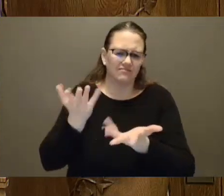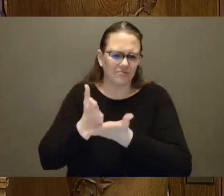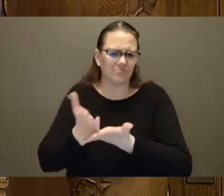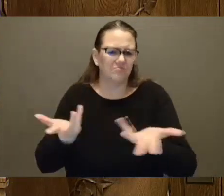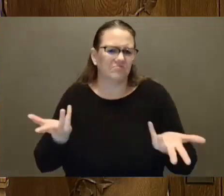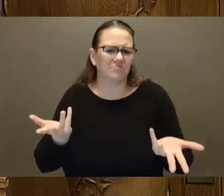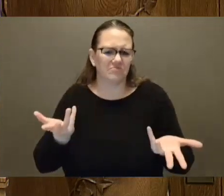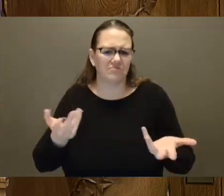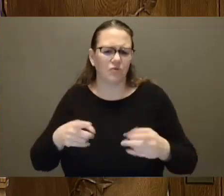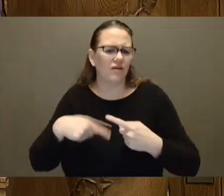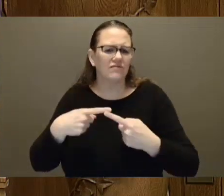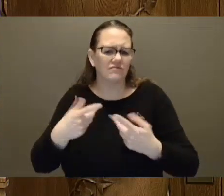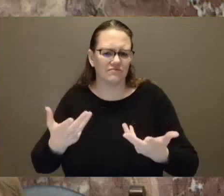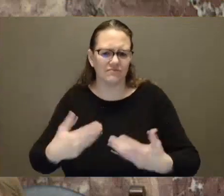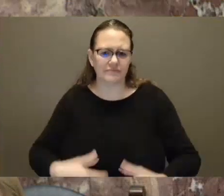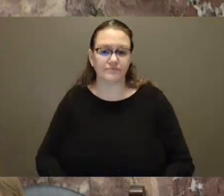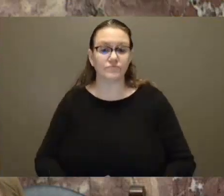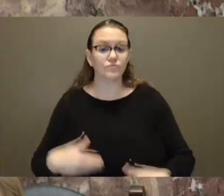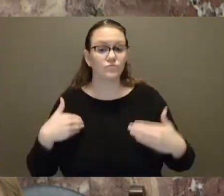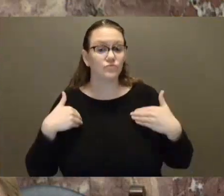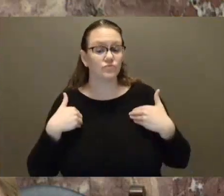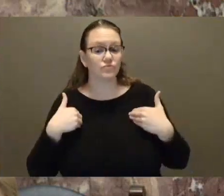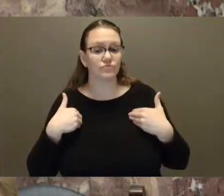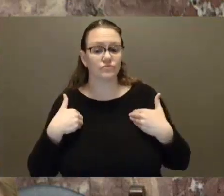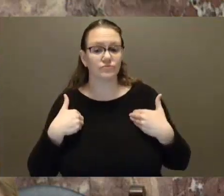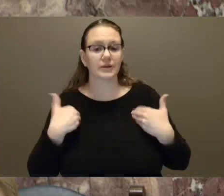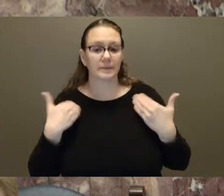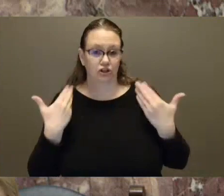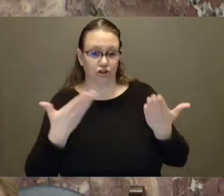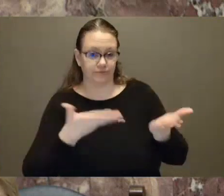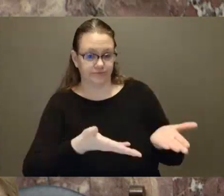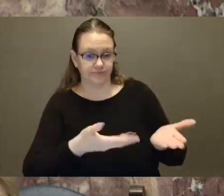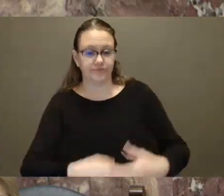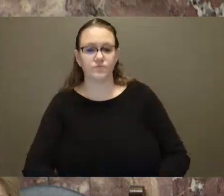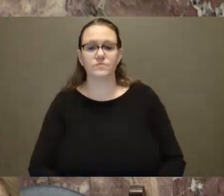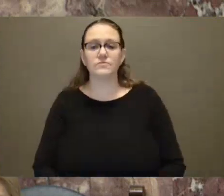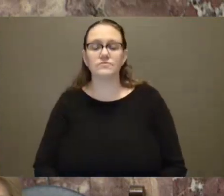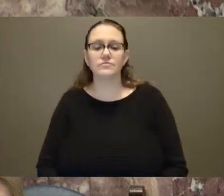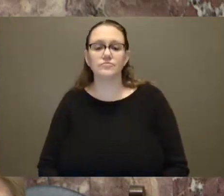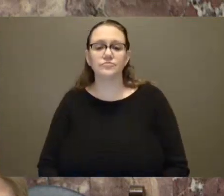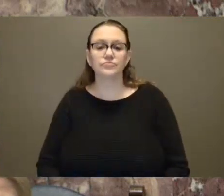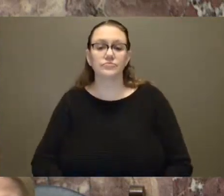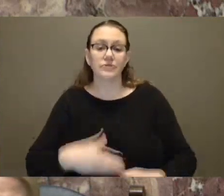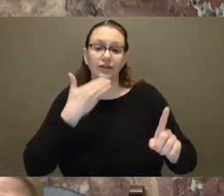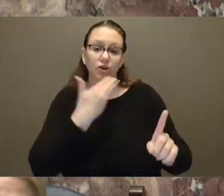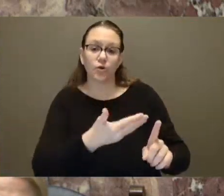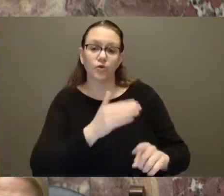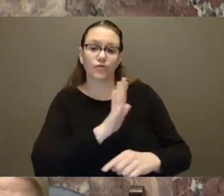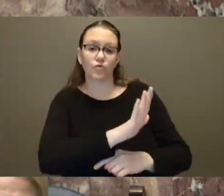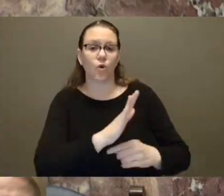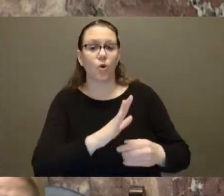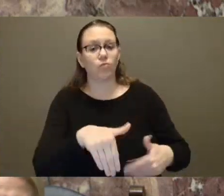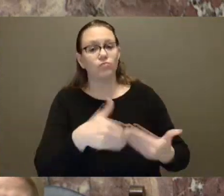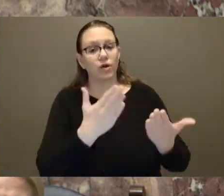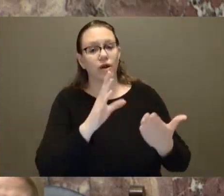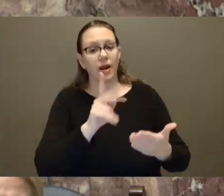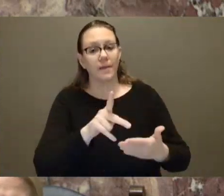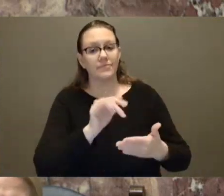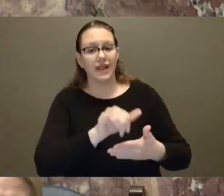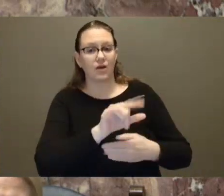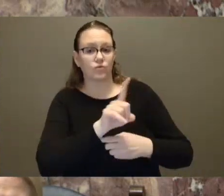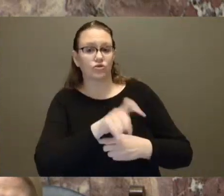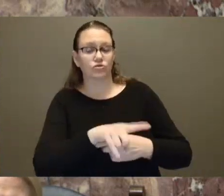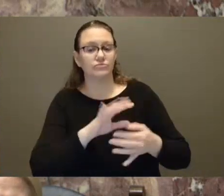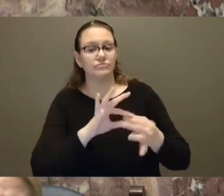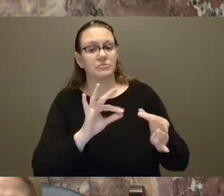Mr. Speaker, you, Honourable Speaker. And thanks to the member for raising what I think we all agree is a really important issue with respect to